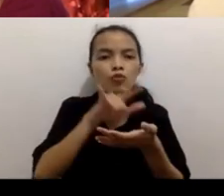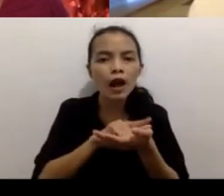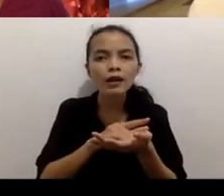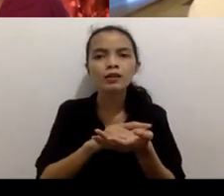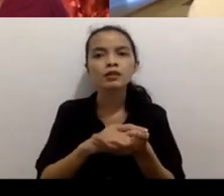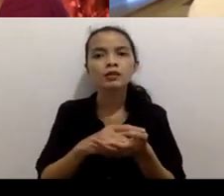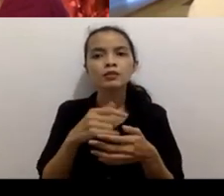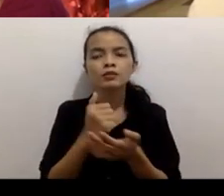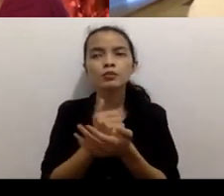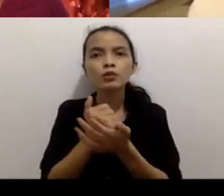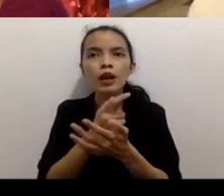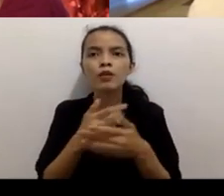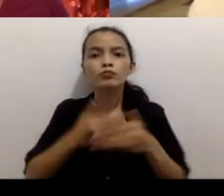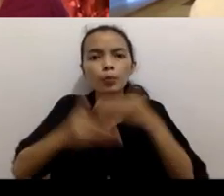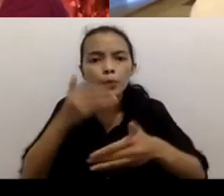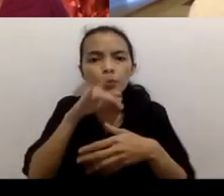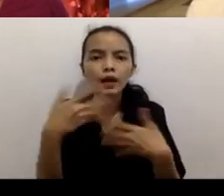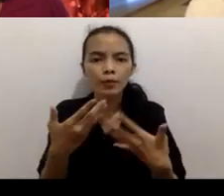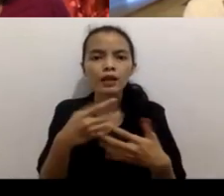uh people's uh individual stories are